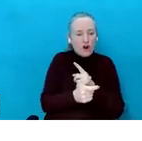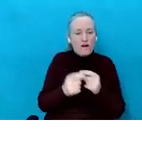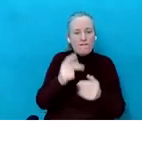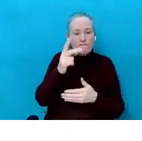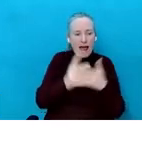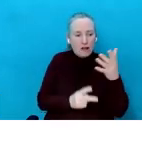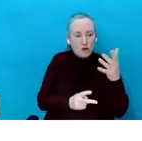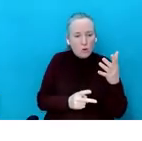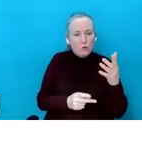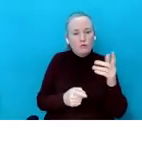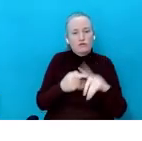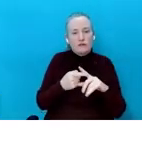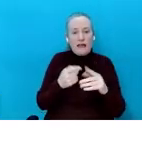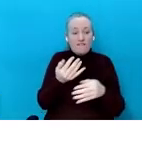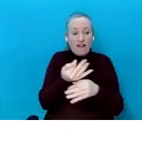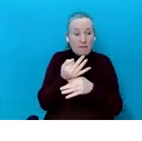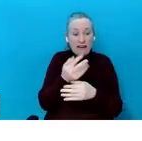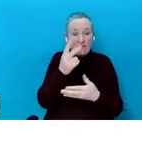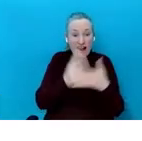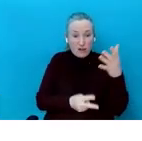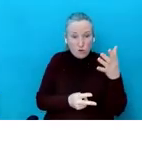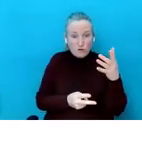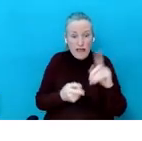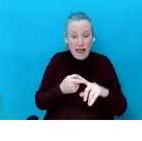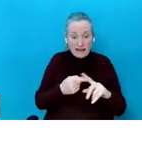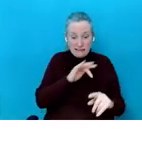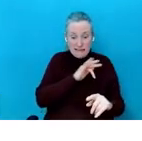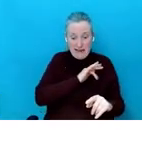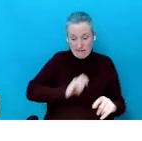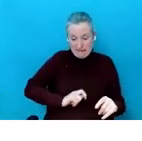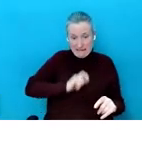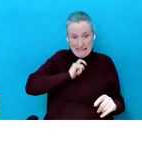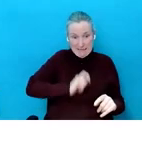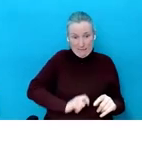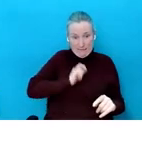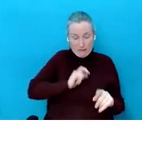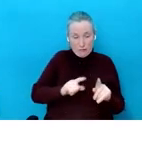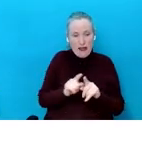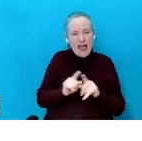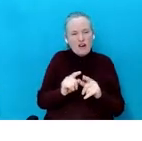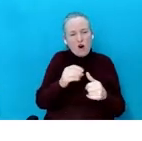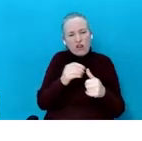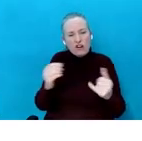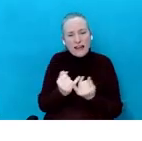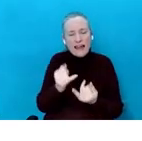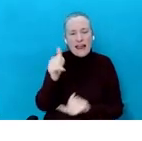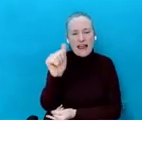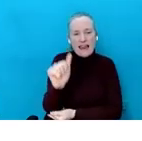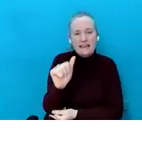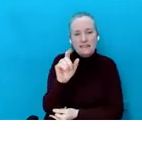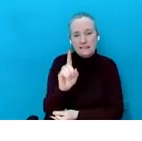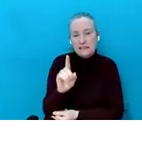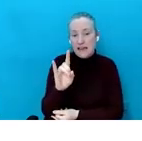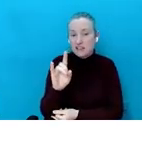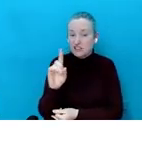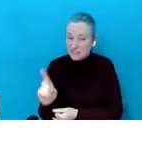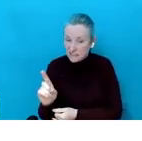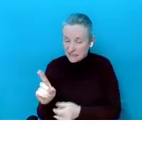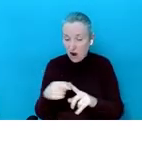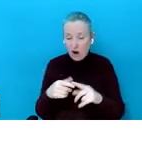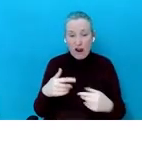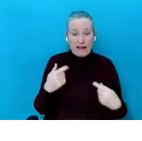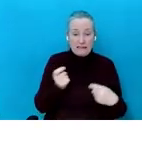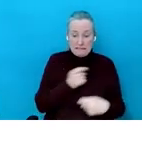and health diagnosis like ADHD or anxiety. These will affect how a young person engages online